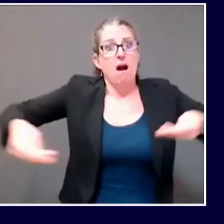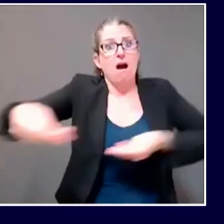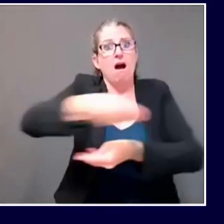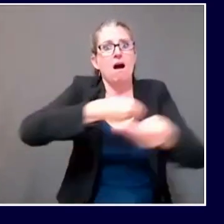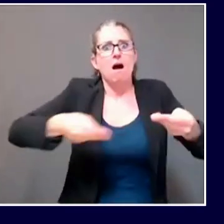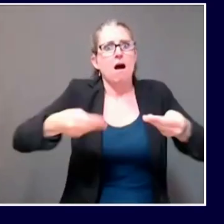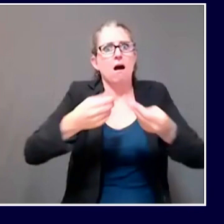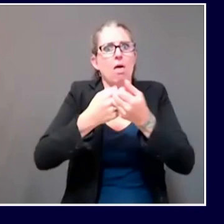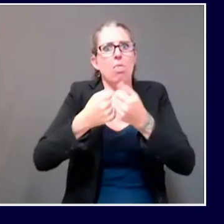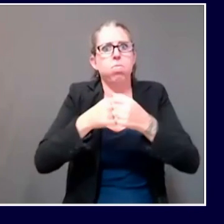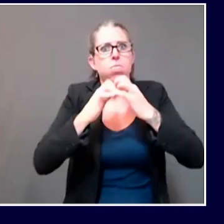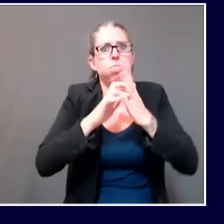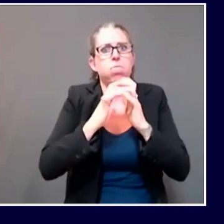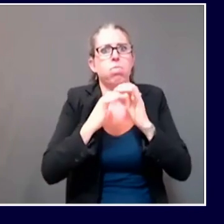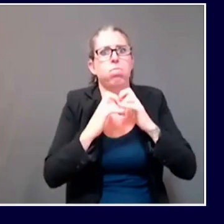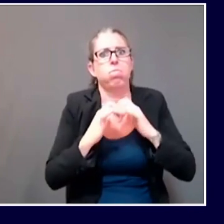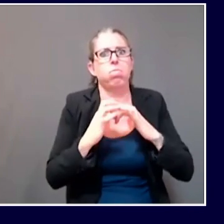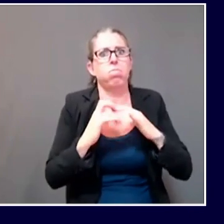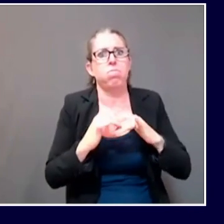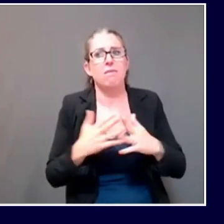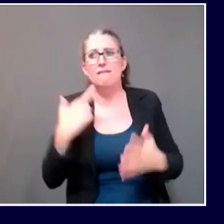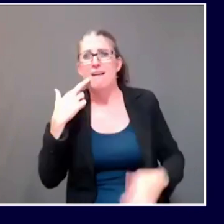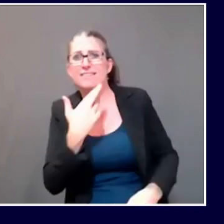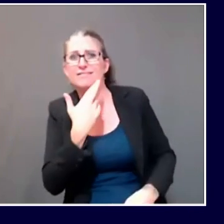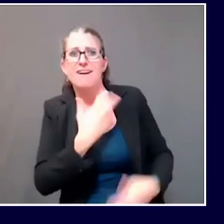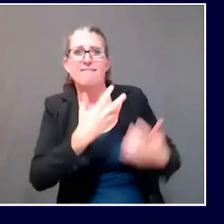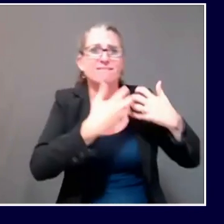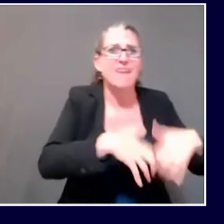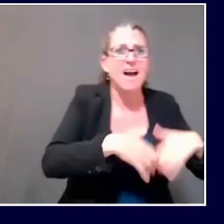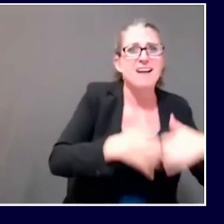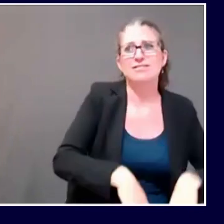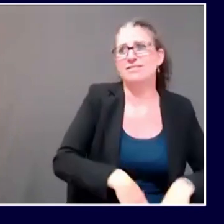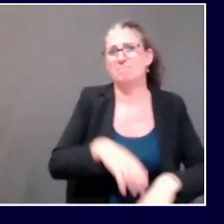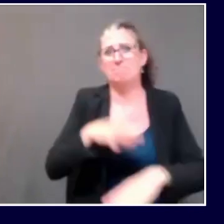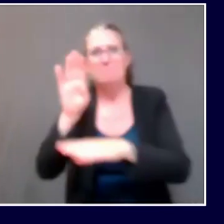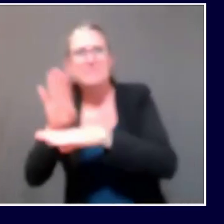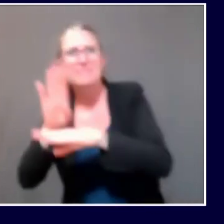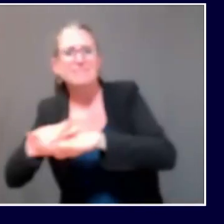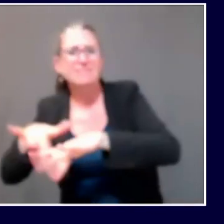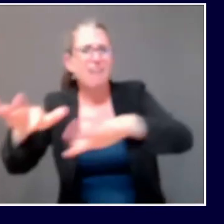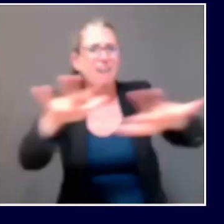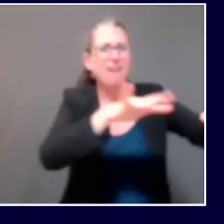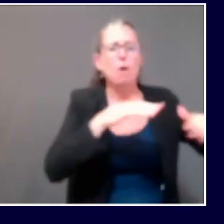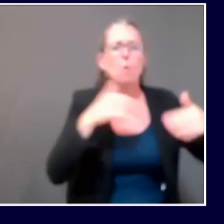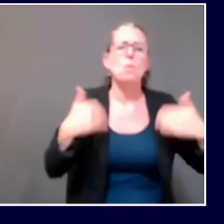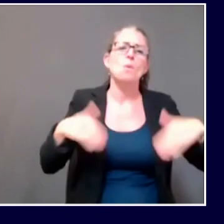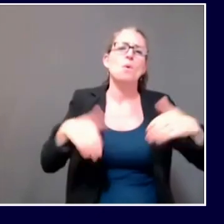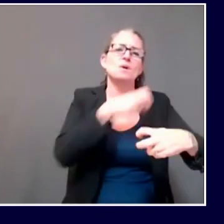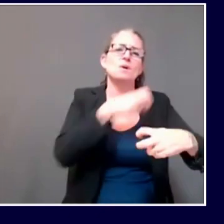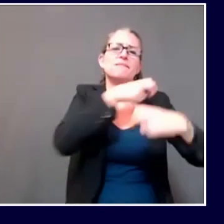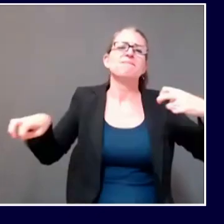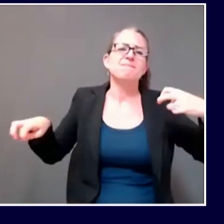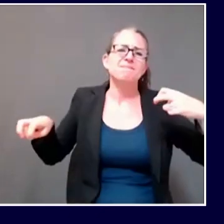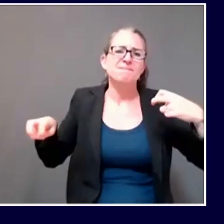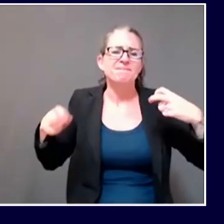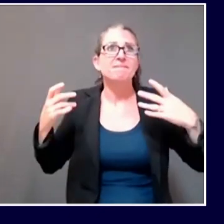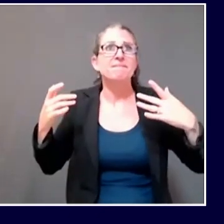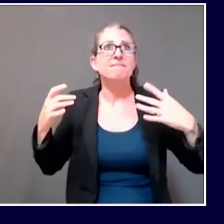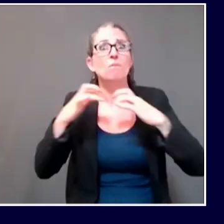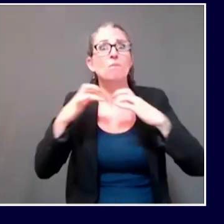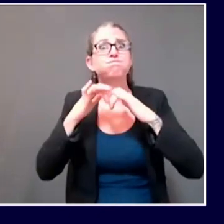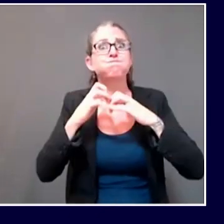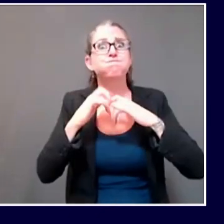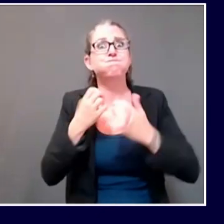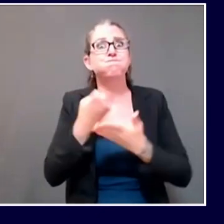so many others, all facing a host of new challenges and barriers, things that disrupt operations and impede growth.